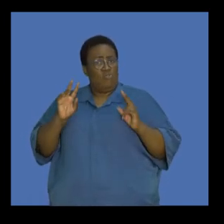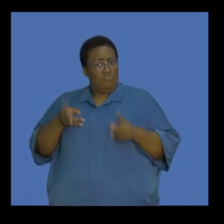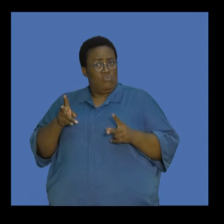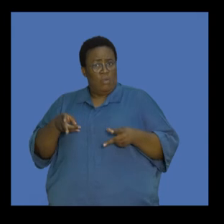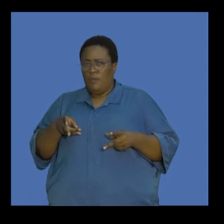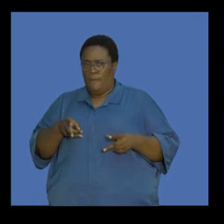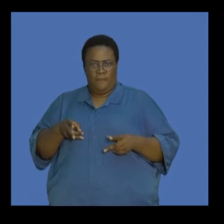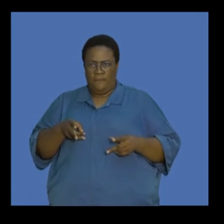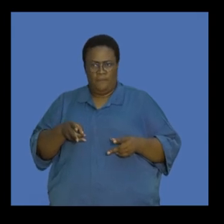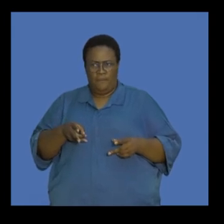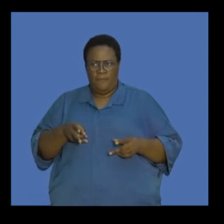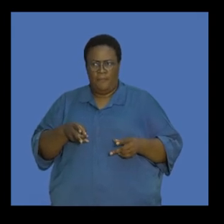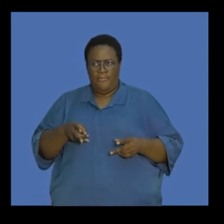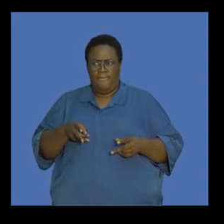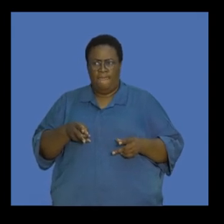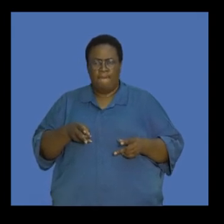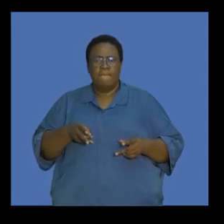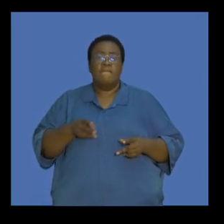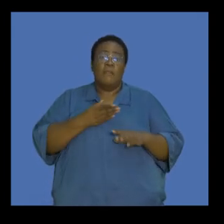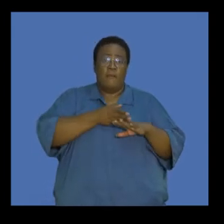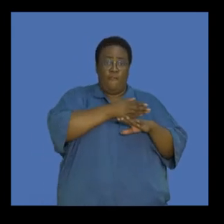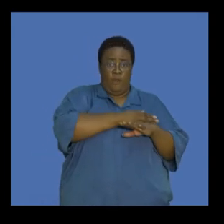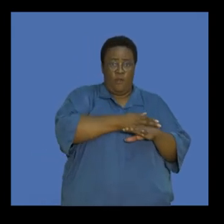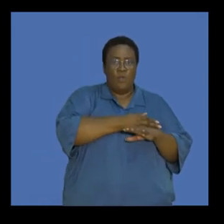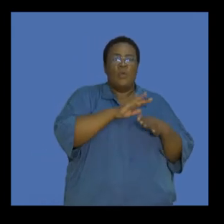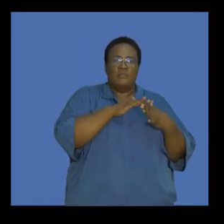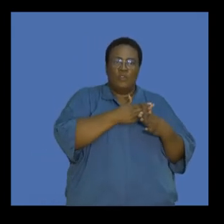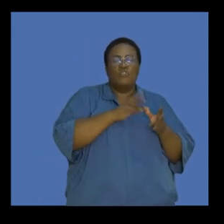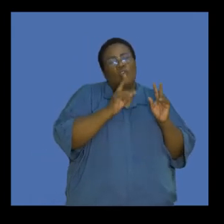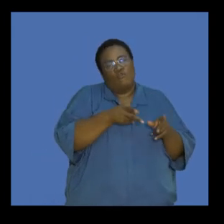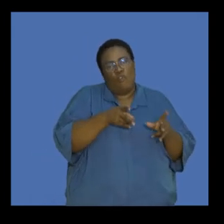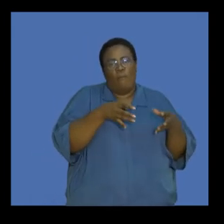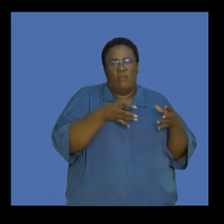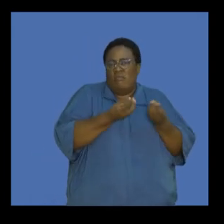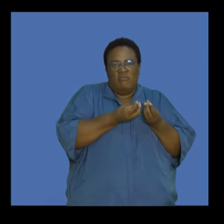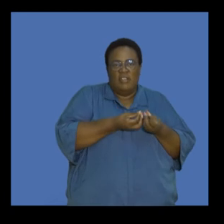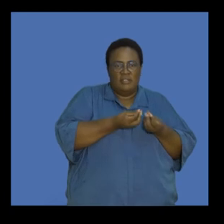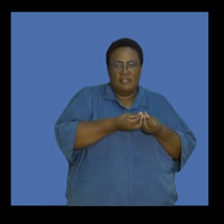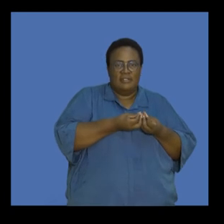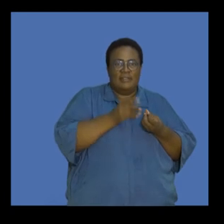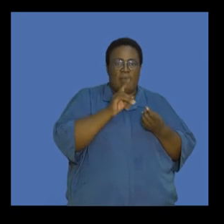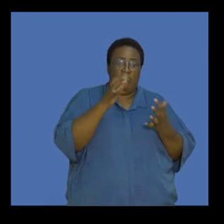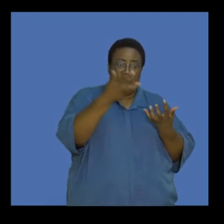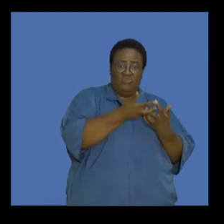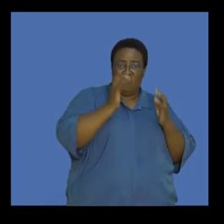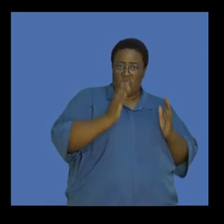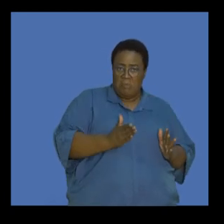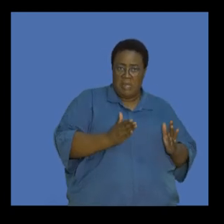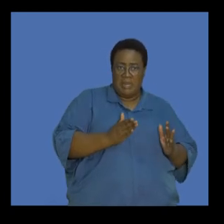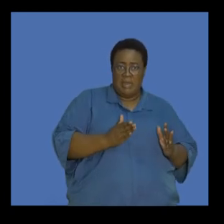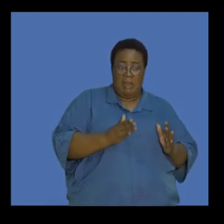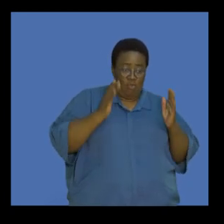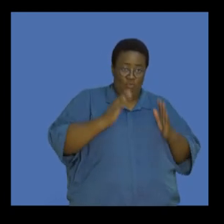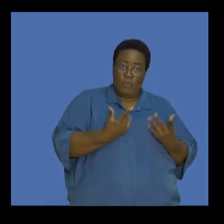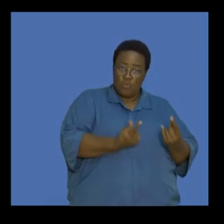evolution, the climate change due to natural causes that was unrelated to human activity. These natural